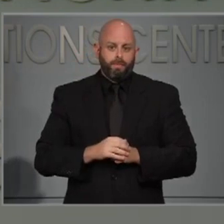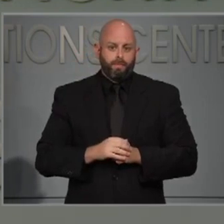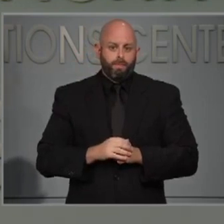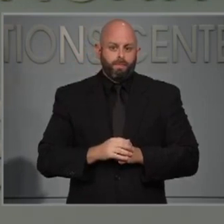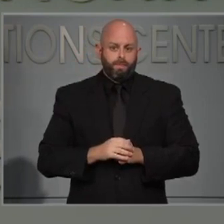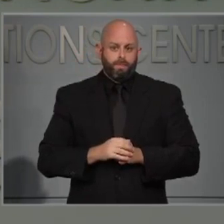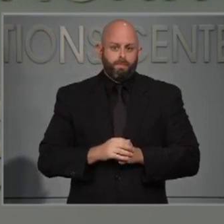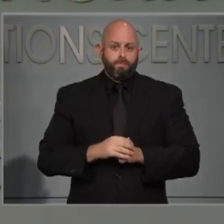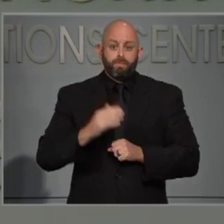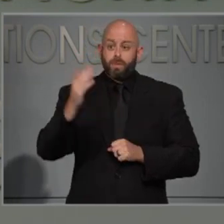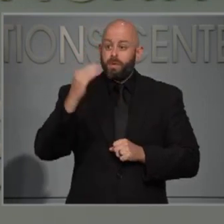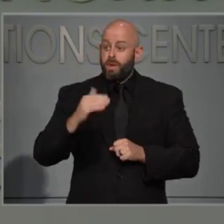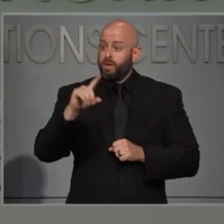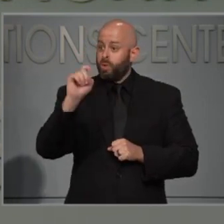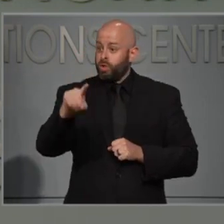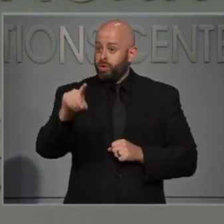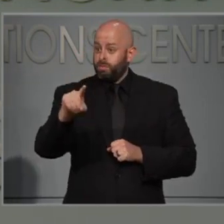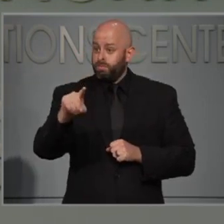Next question.